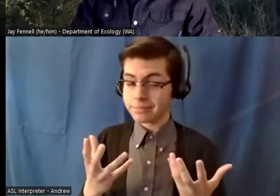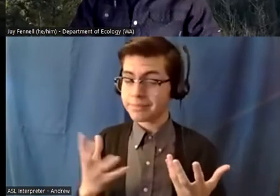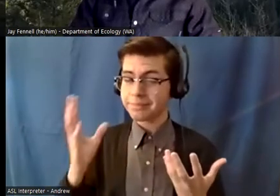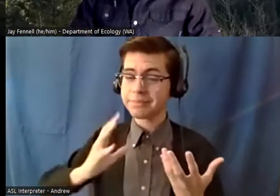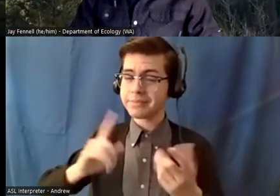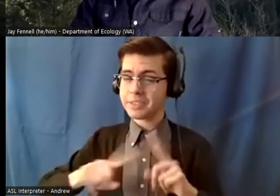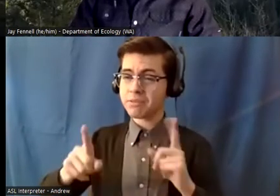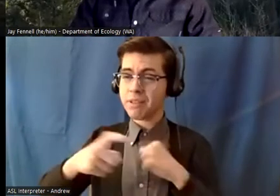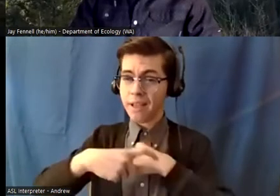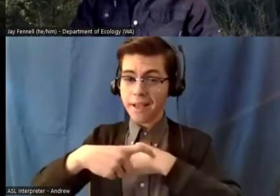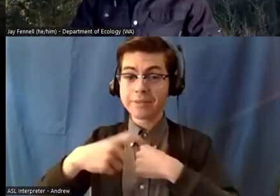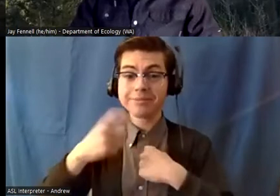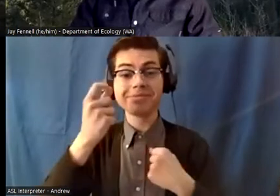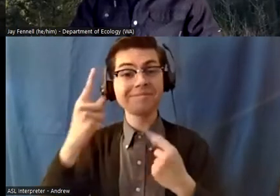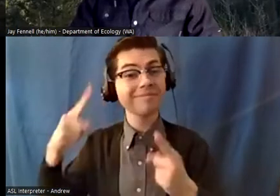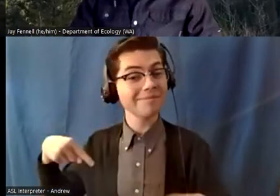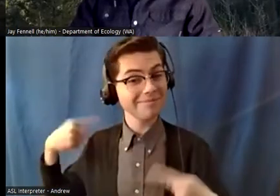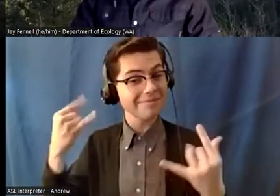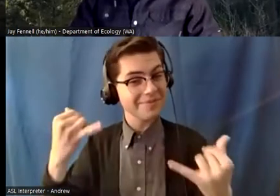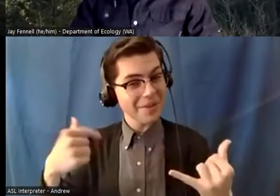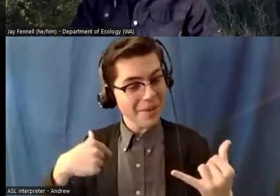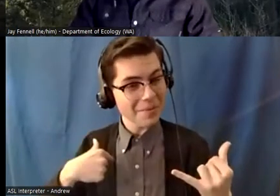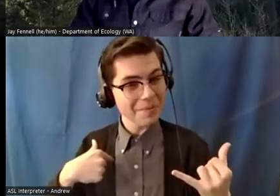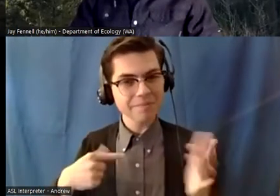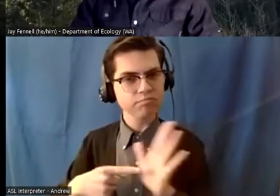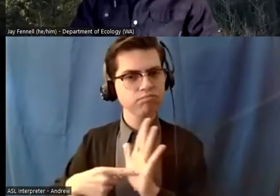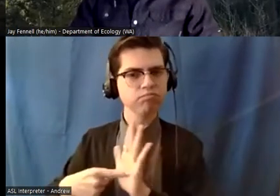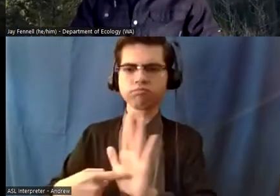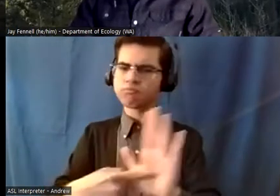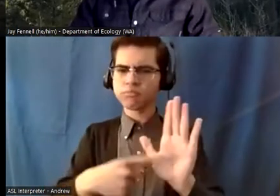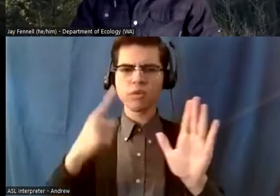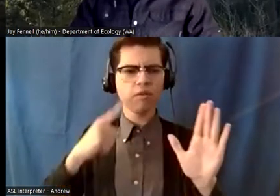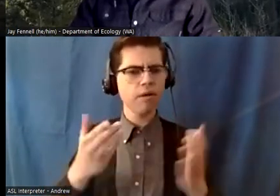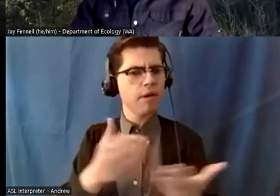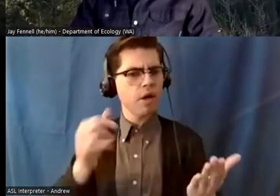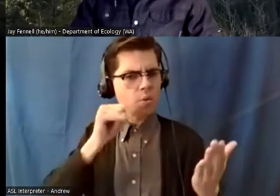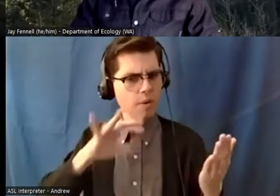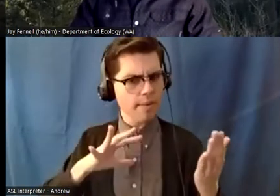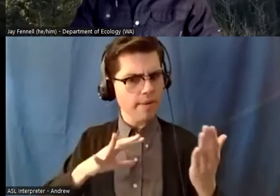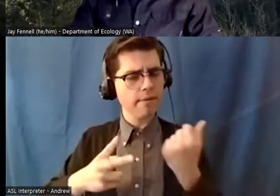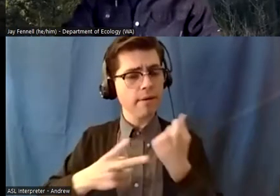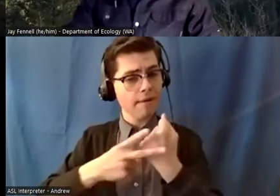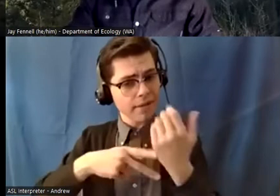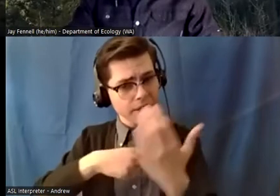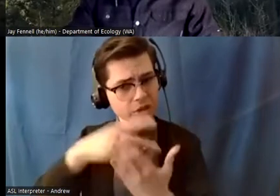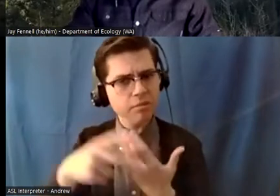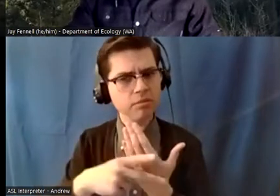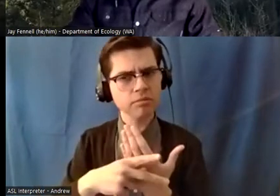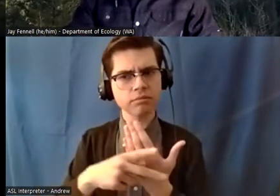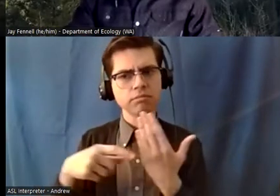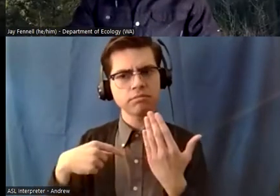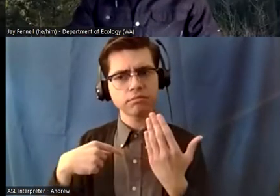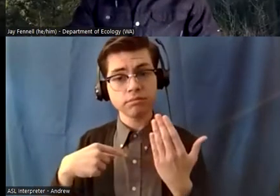role model to women in a conservation program i get women now who